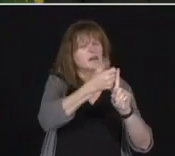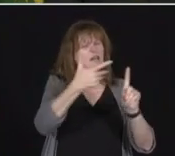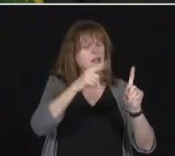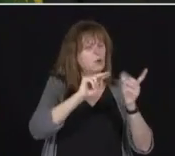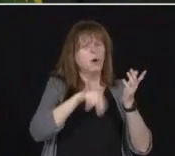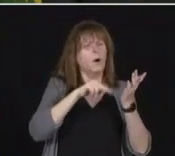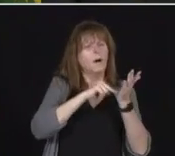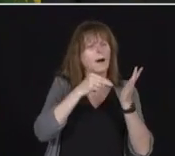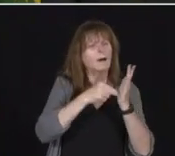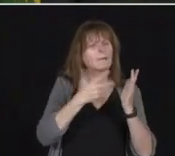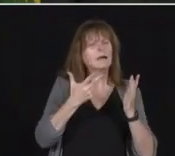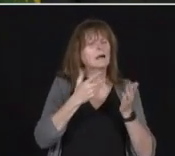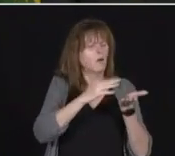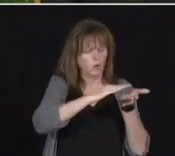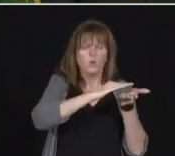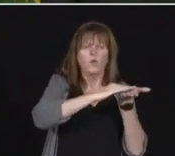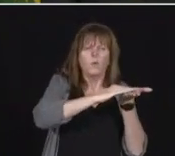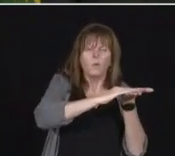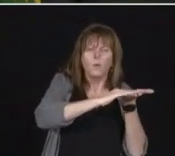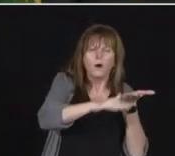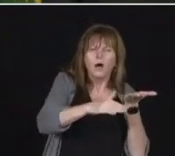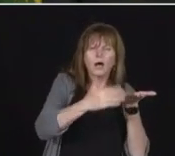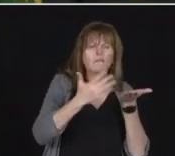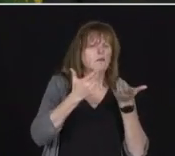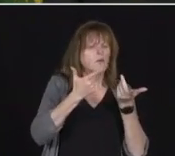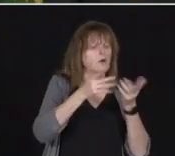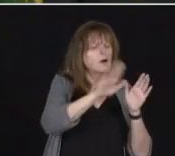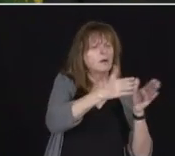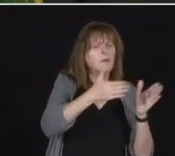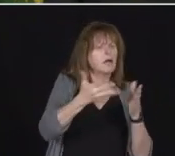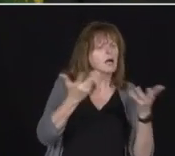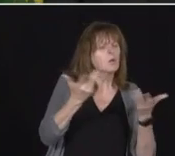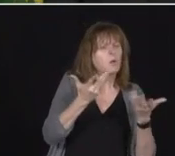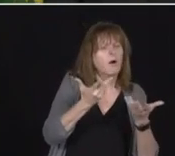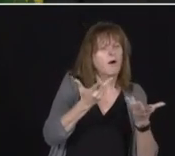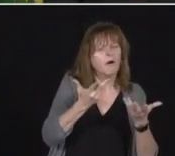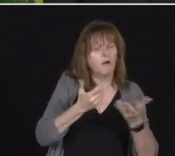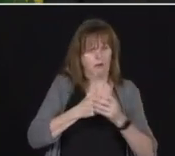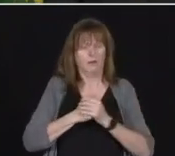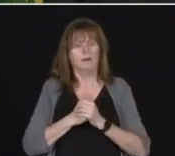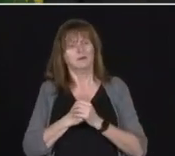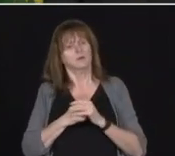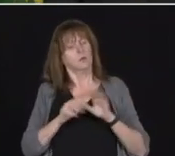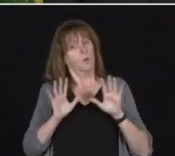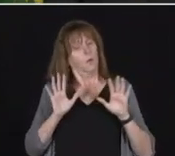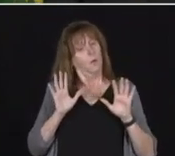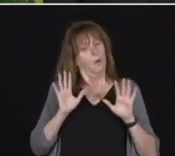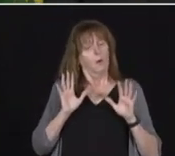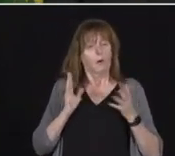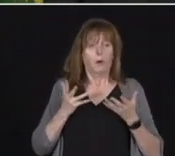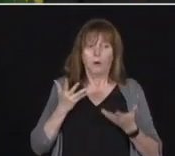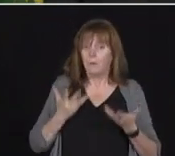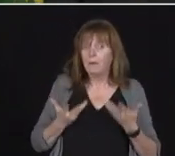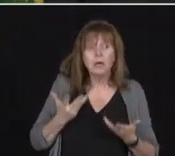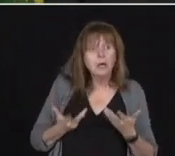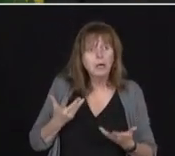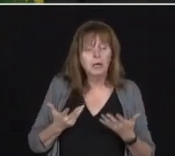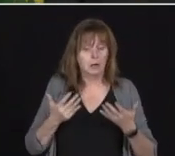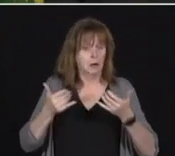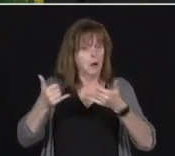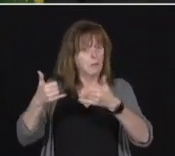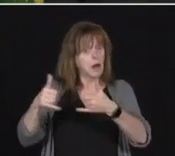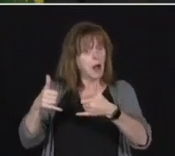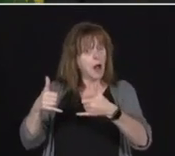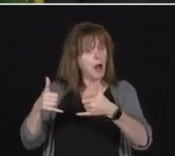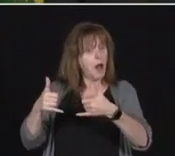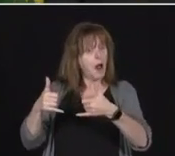to sit down with them. And would they consider self-isolation, staying in the hotel room while hopping on the bus, going to